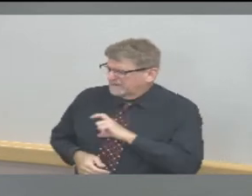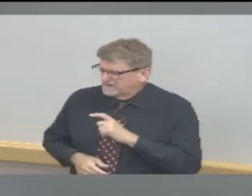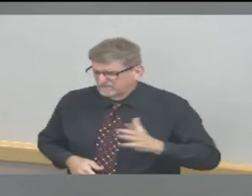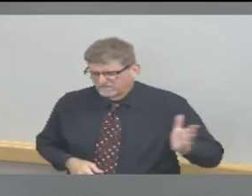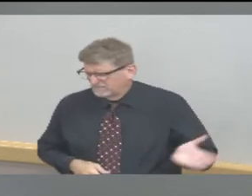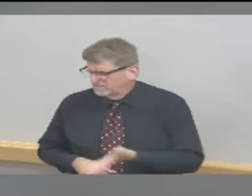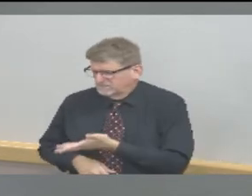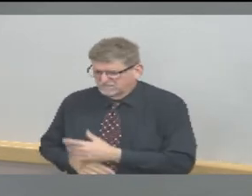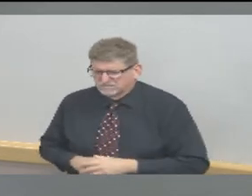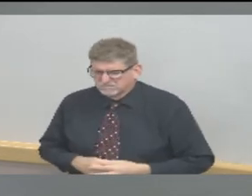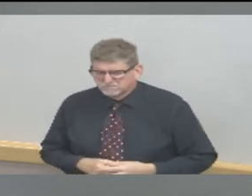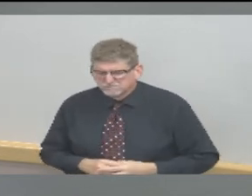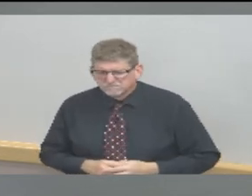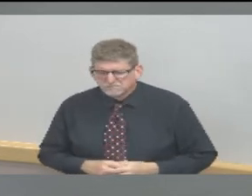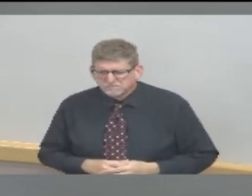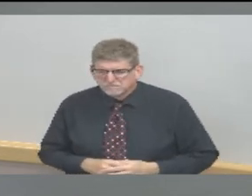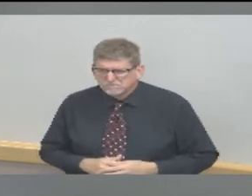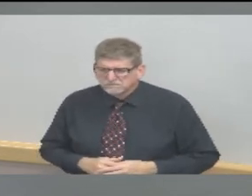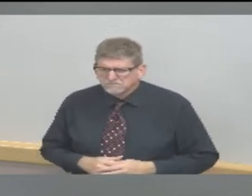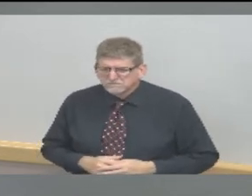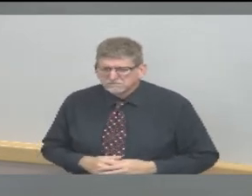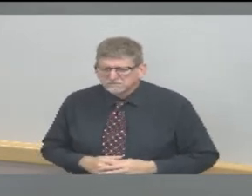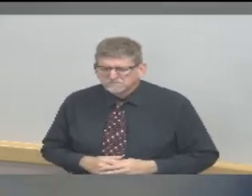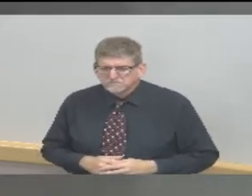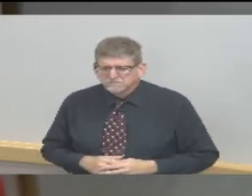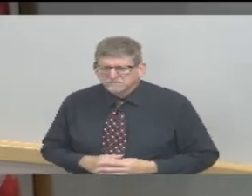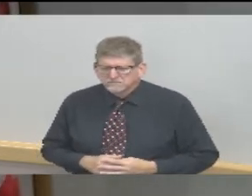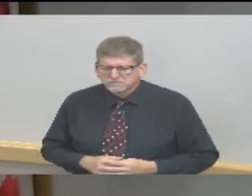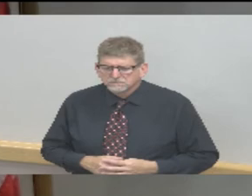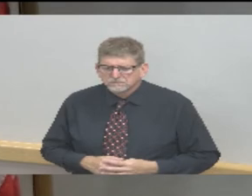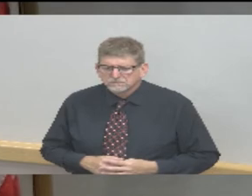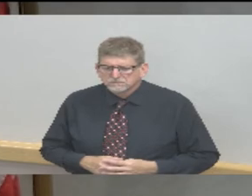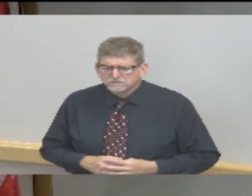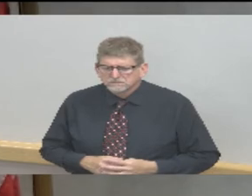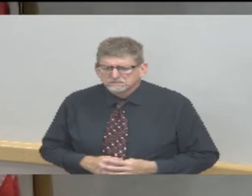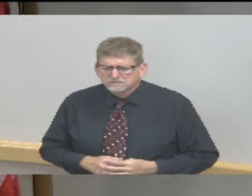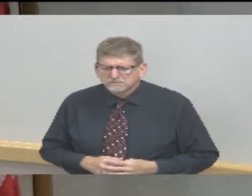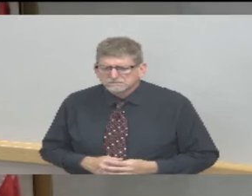sheriff? Well, I can tell you it is very difficult to legislate common sense.